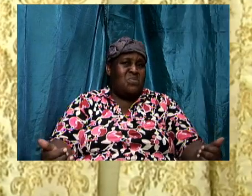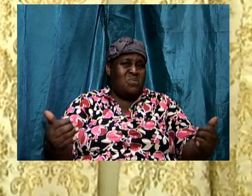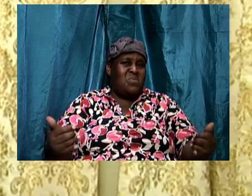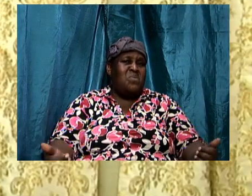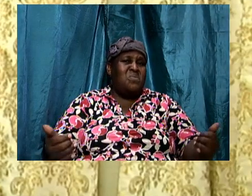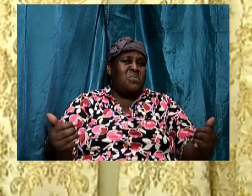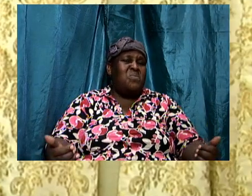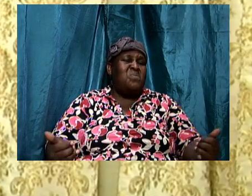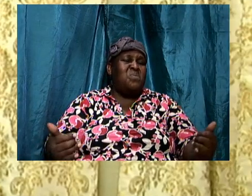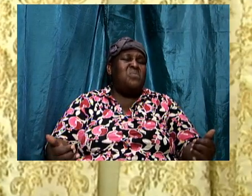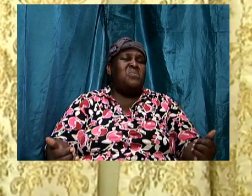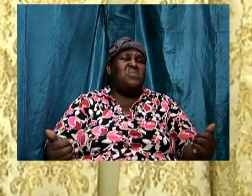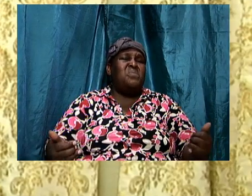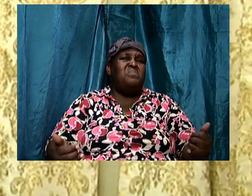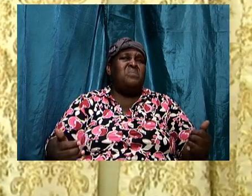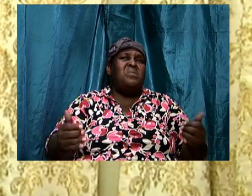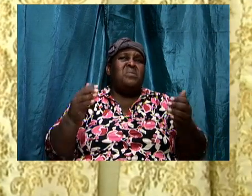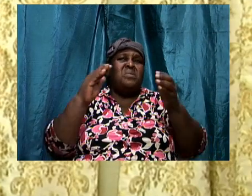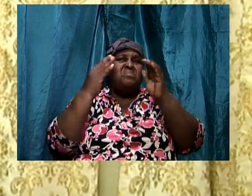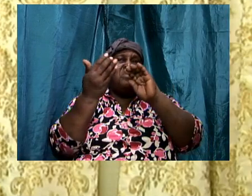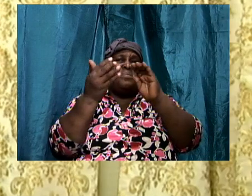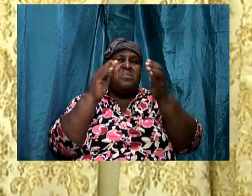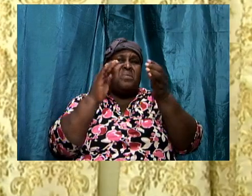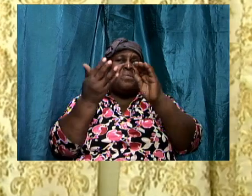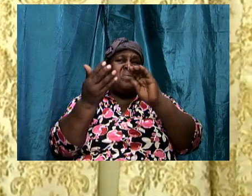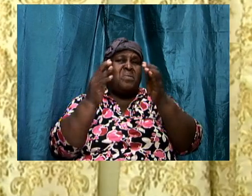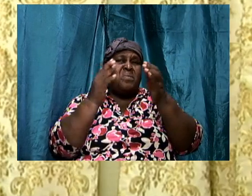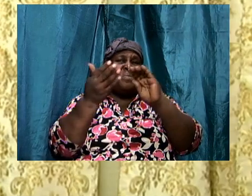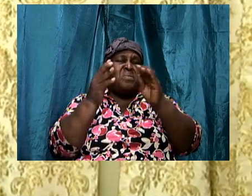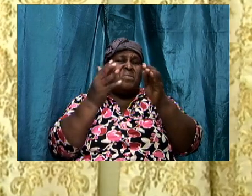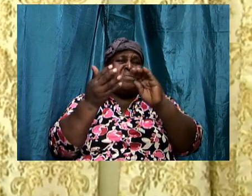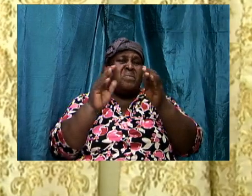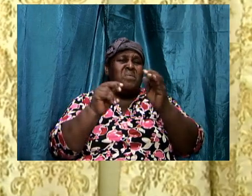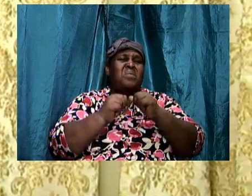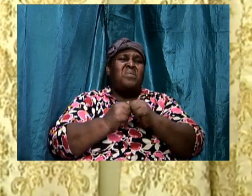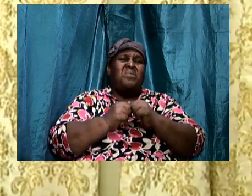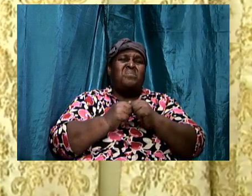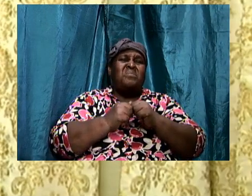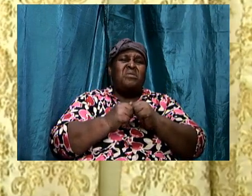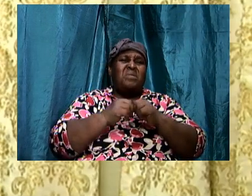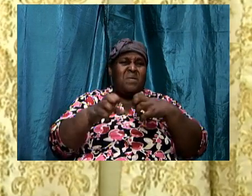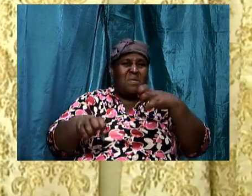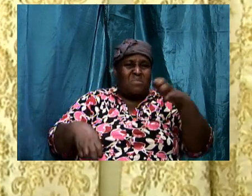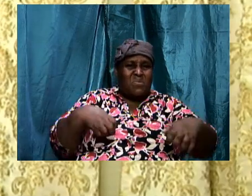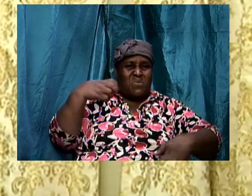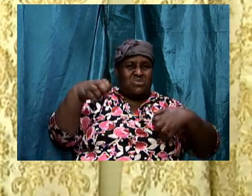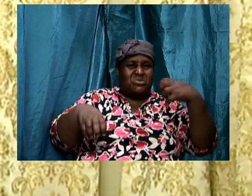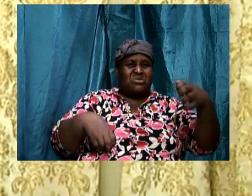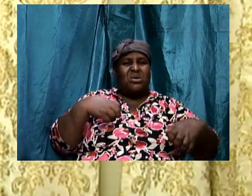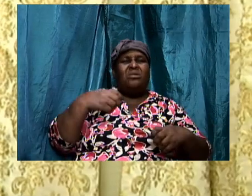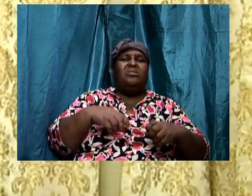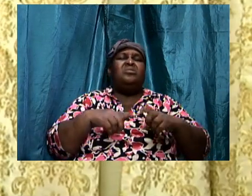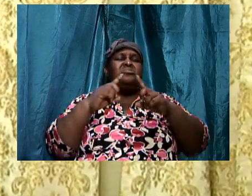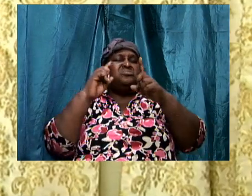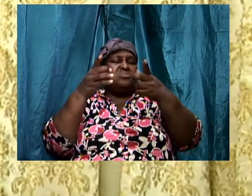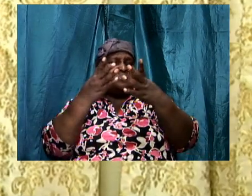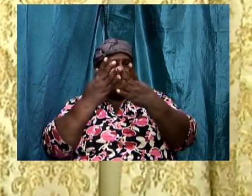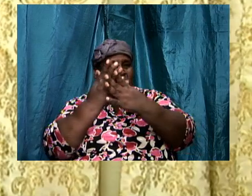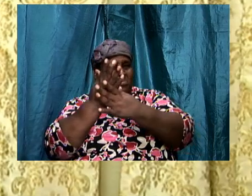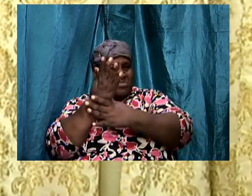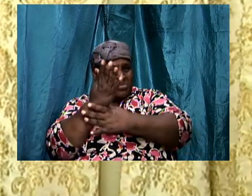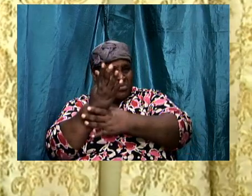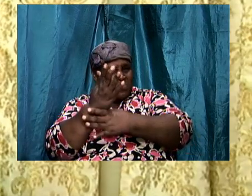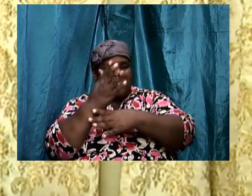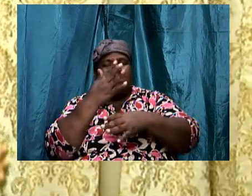thing. We just go through the course. It is just a